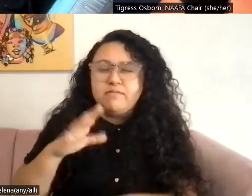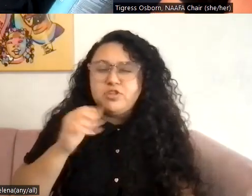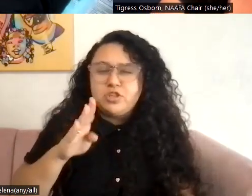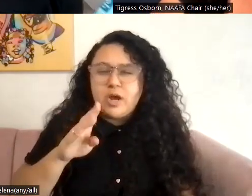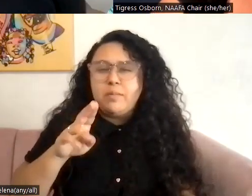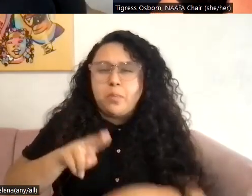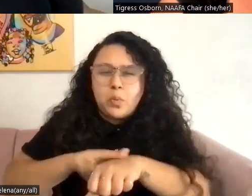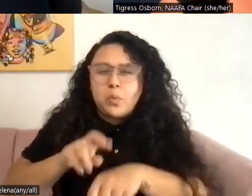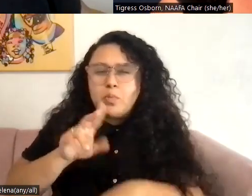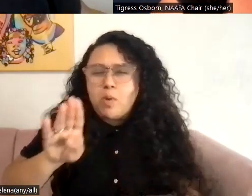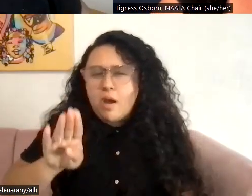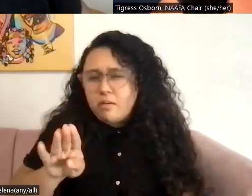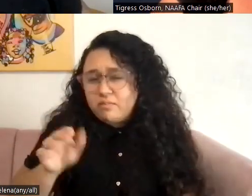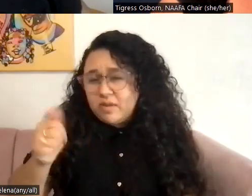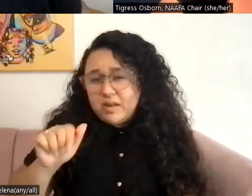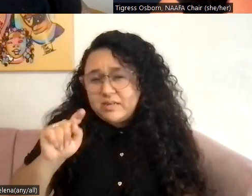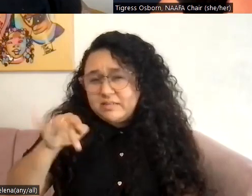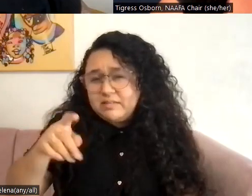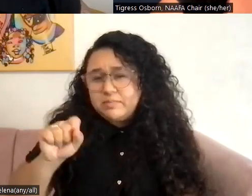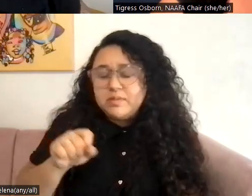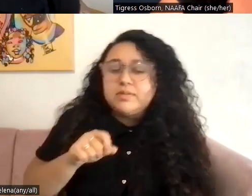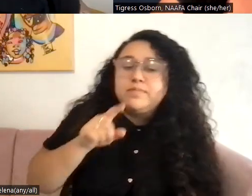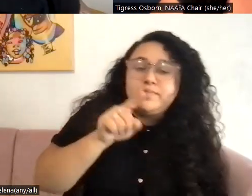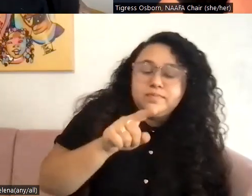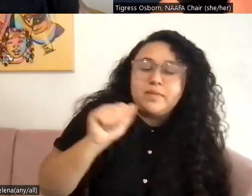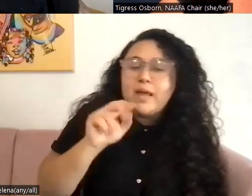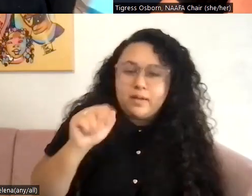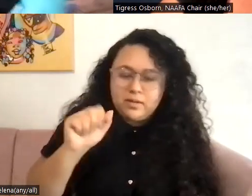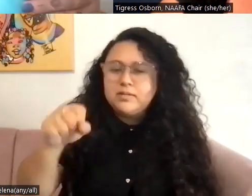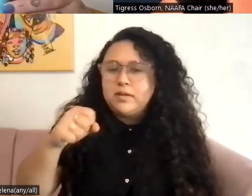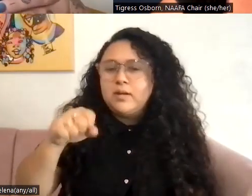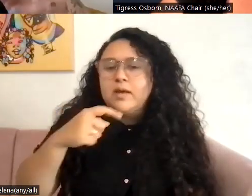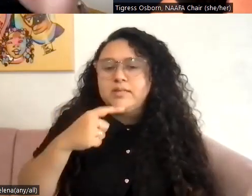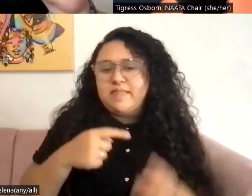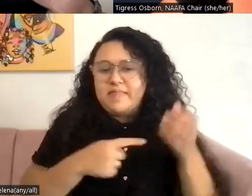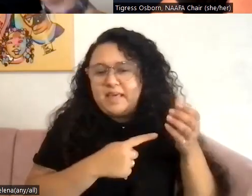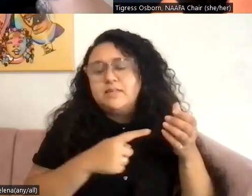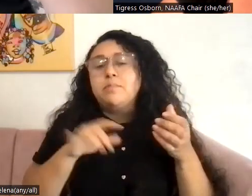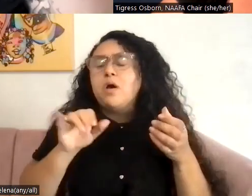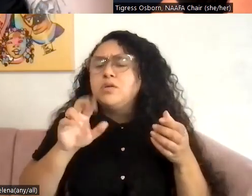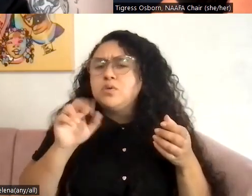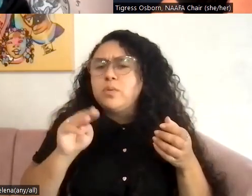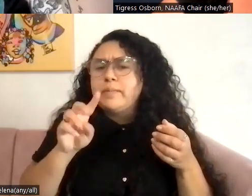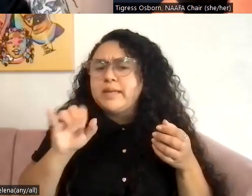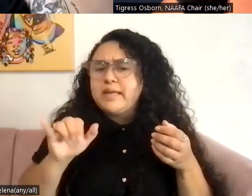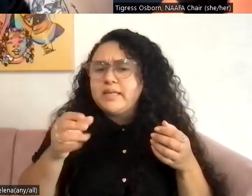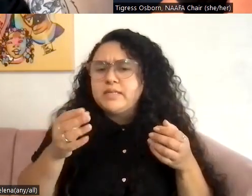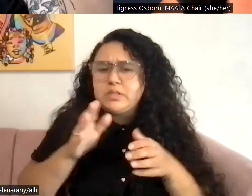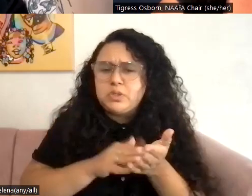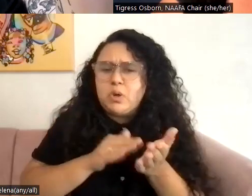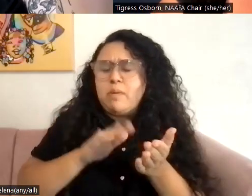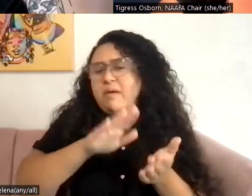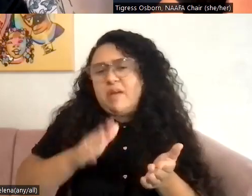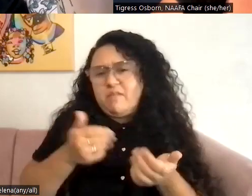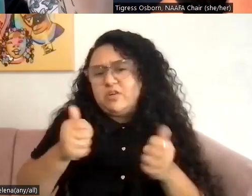just recently heard about remedy soap that I haven't tried yet, but this is what I use. It's called Hiba